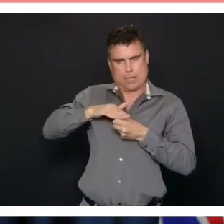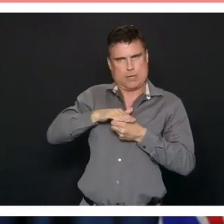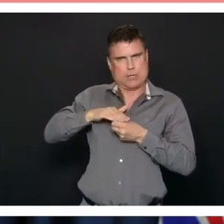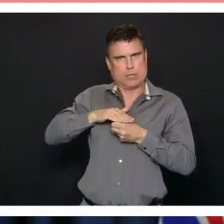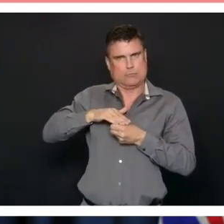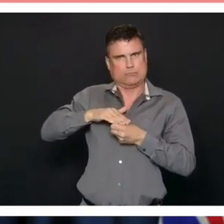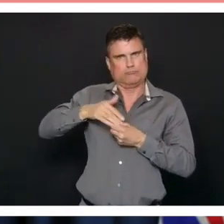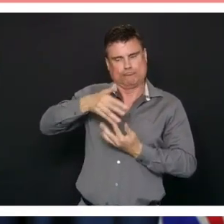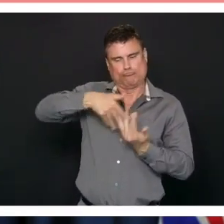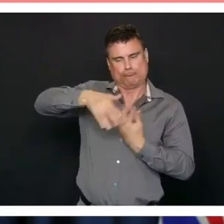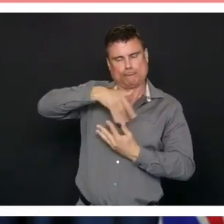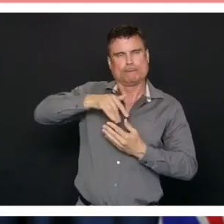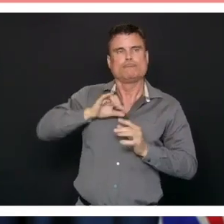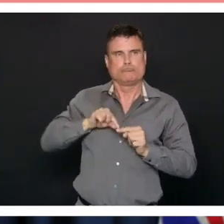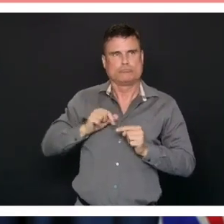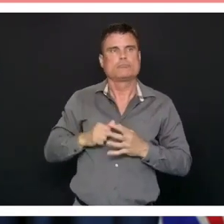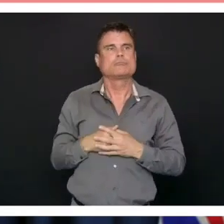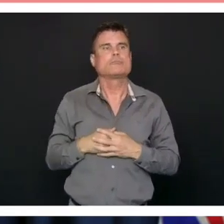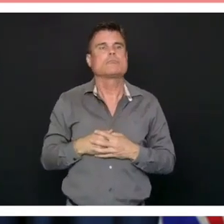Next we have Laura Brahm.